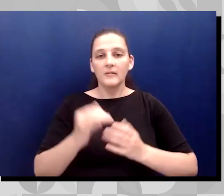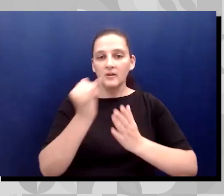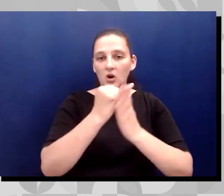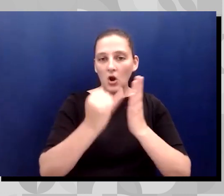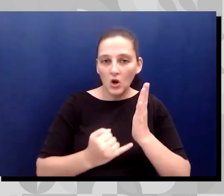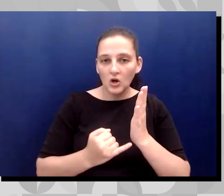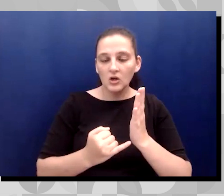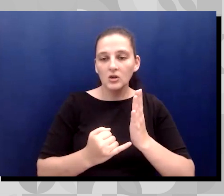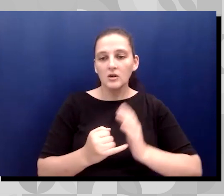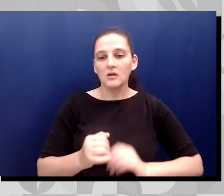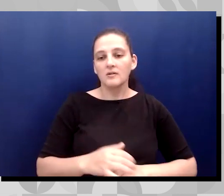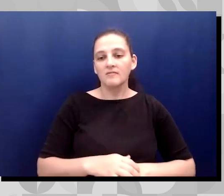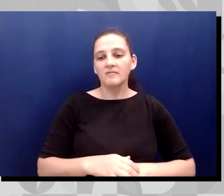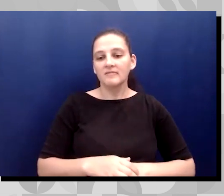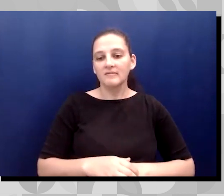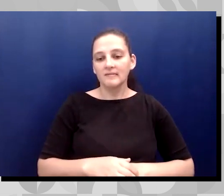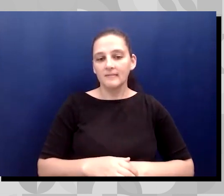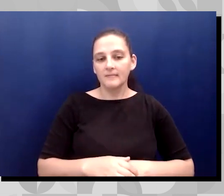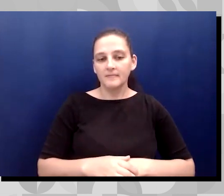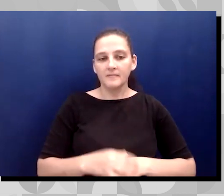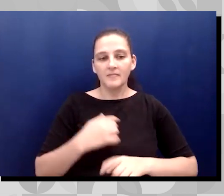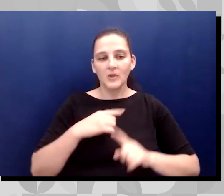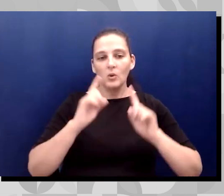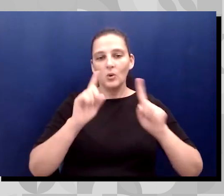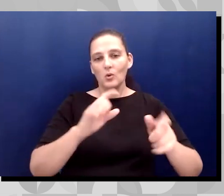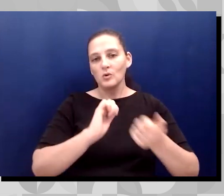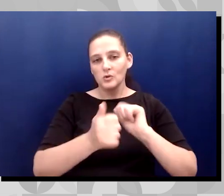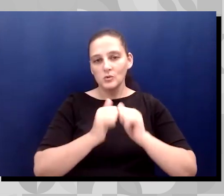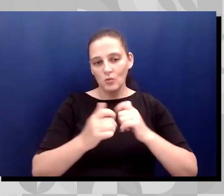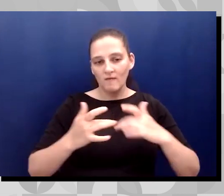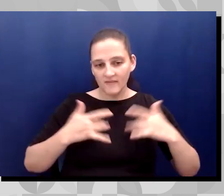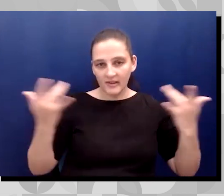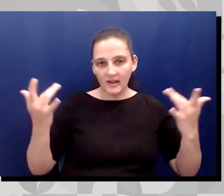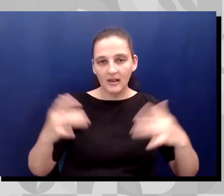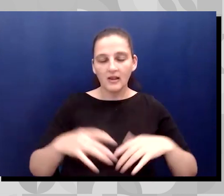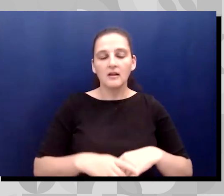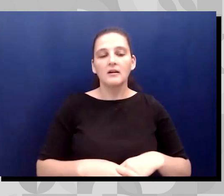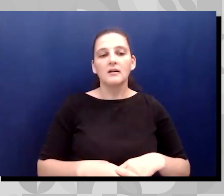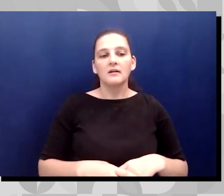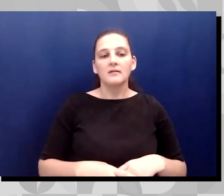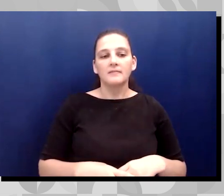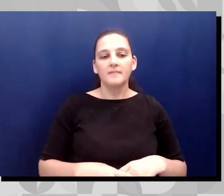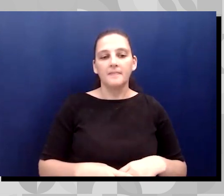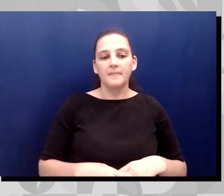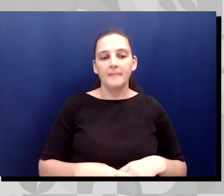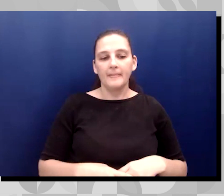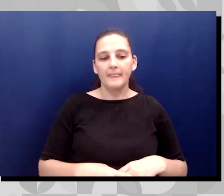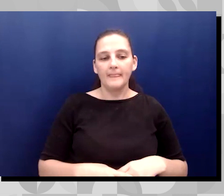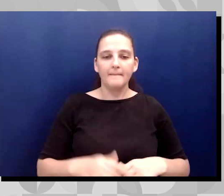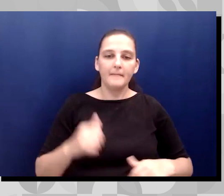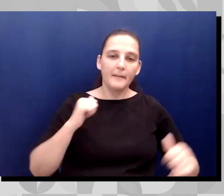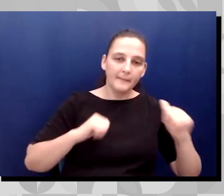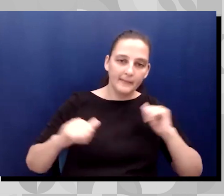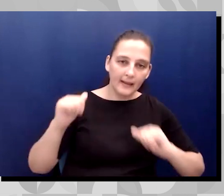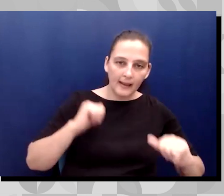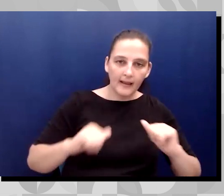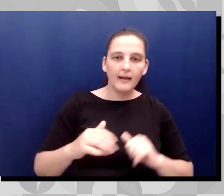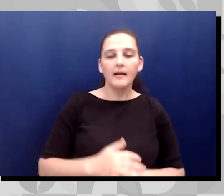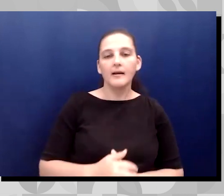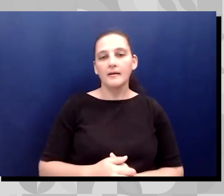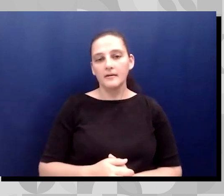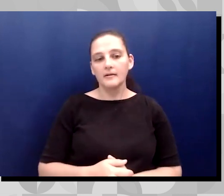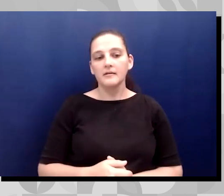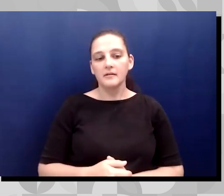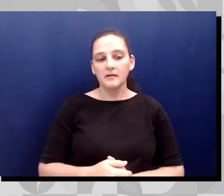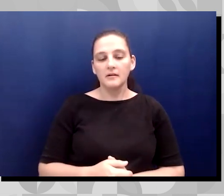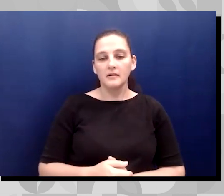we've gone to a sporting event, um, um, gone to play. So the idea is to create a lot of